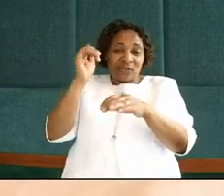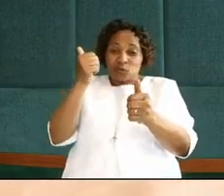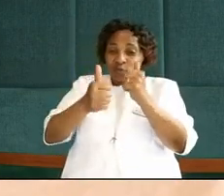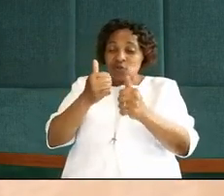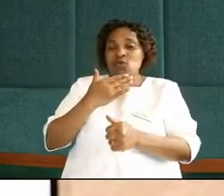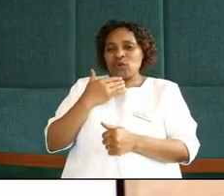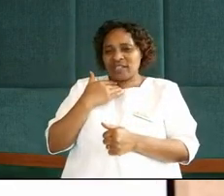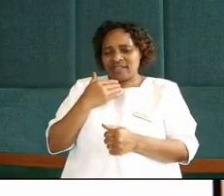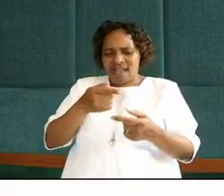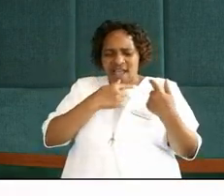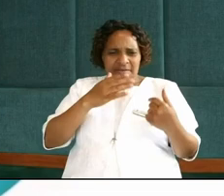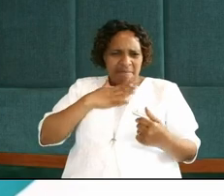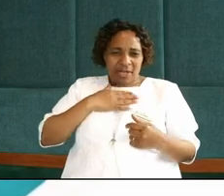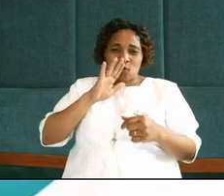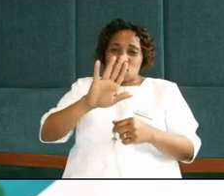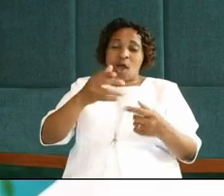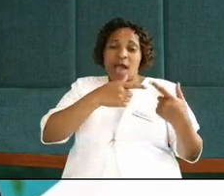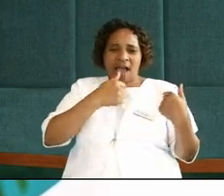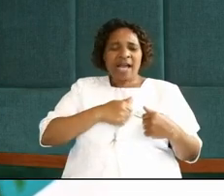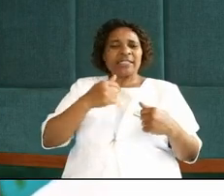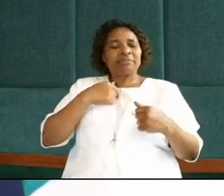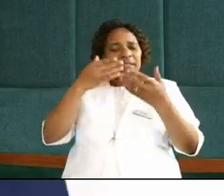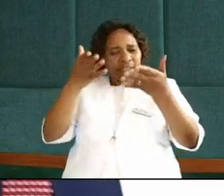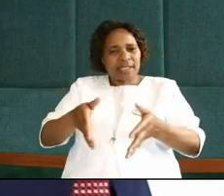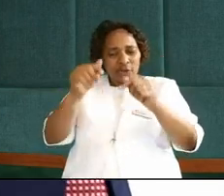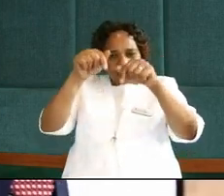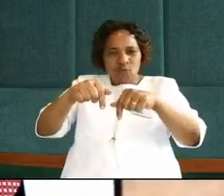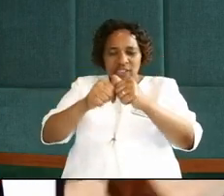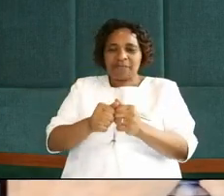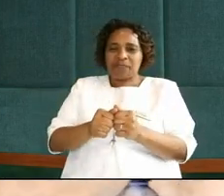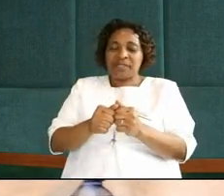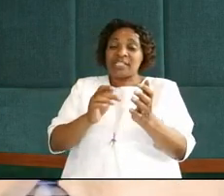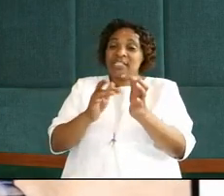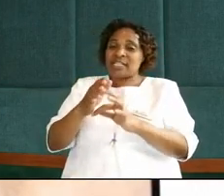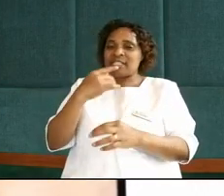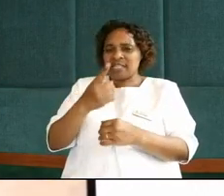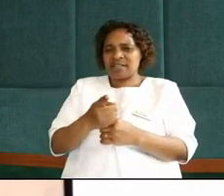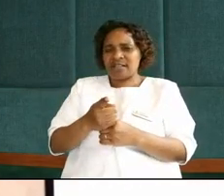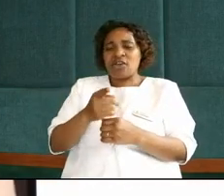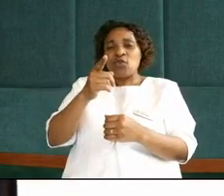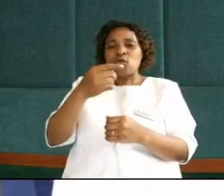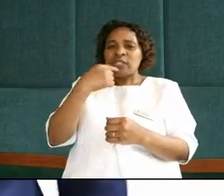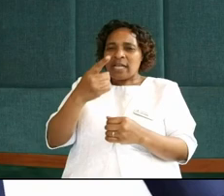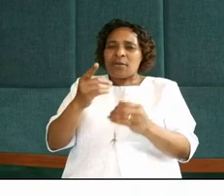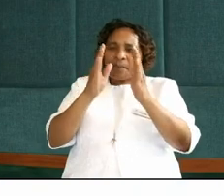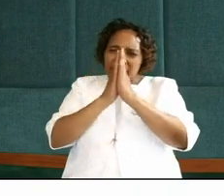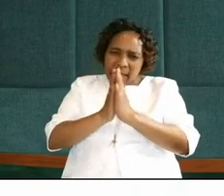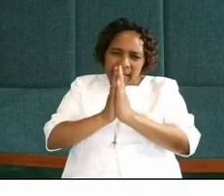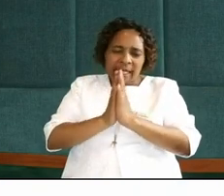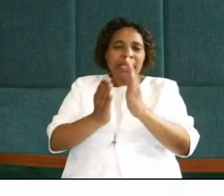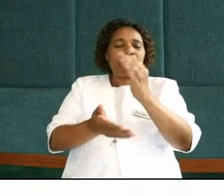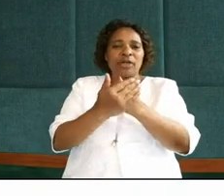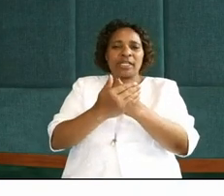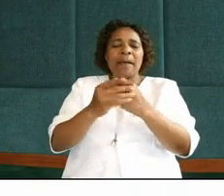your heart and my heart can be in harmony. I am here today recognizing that you bathed in the morning that I